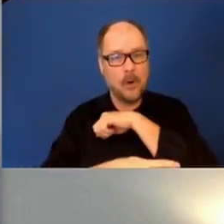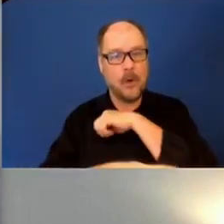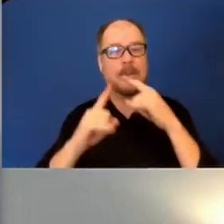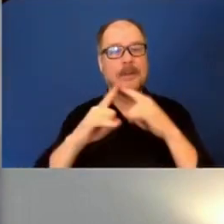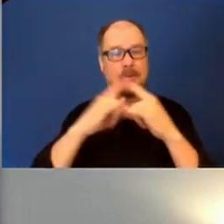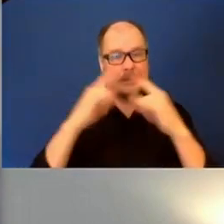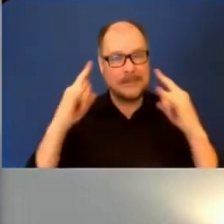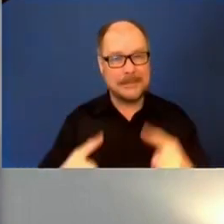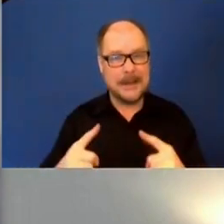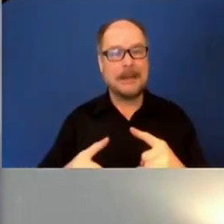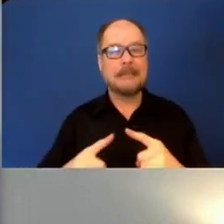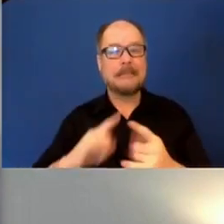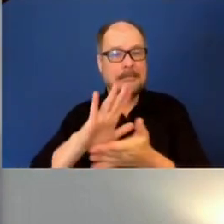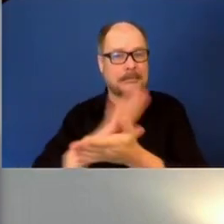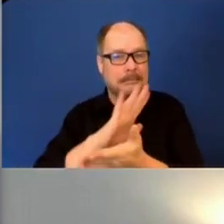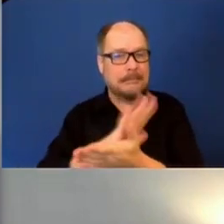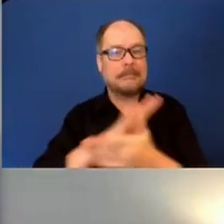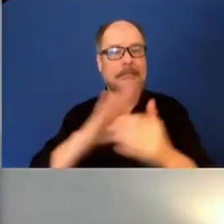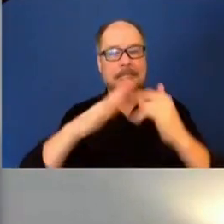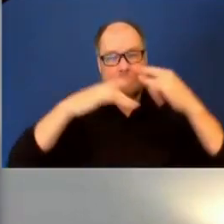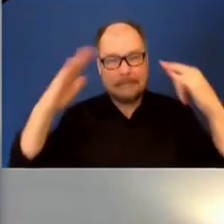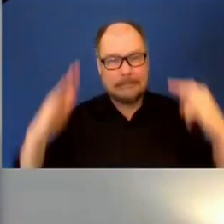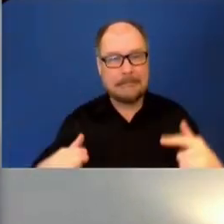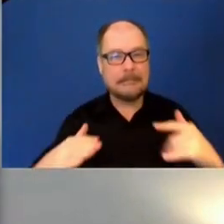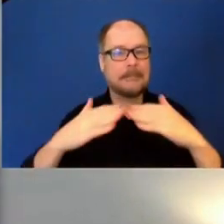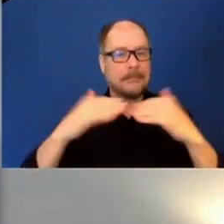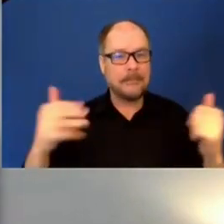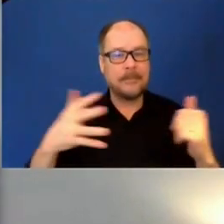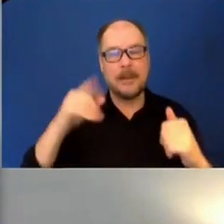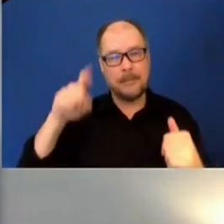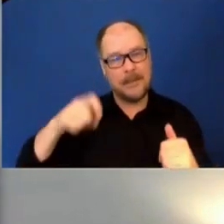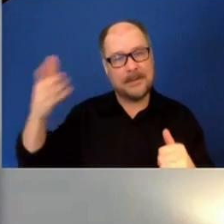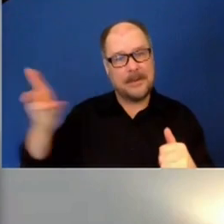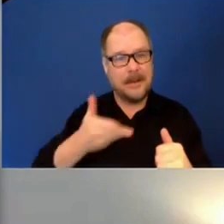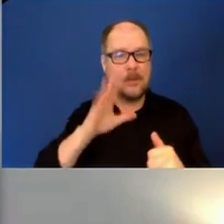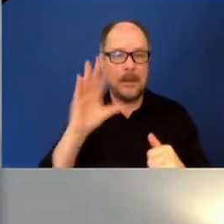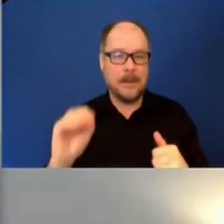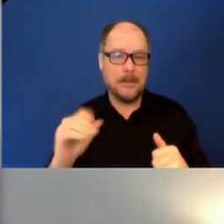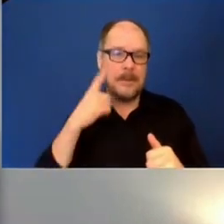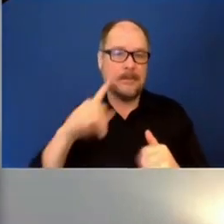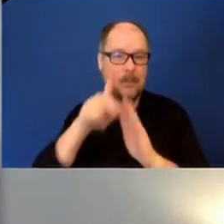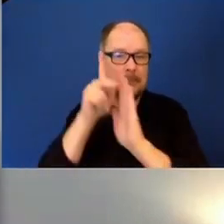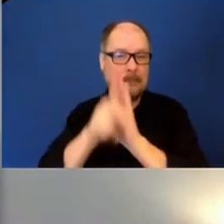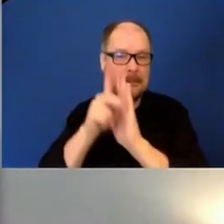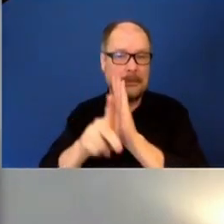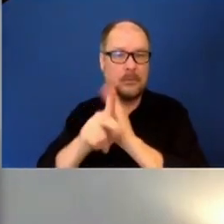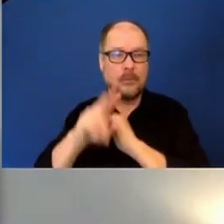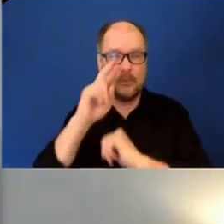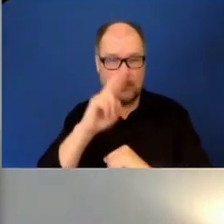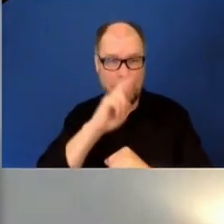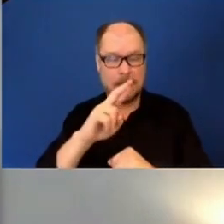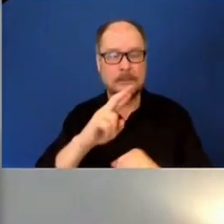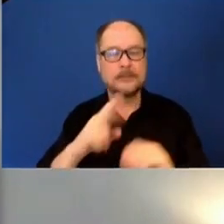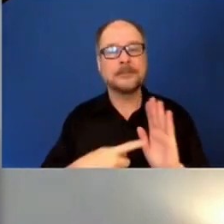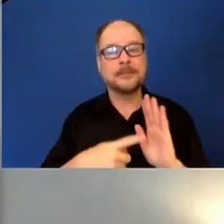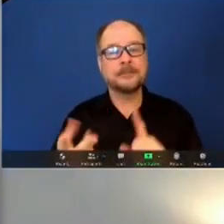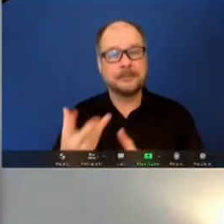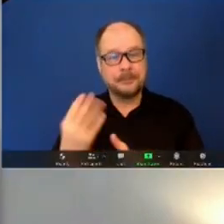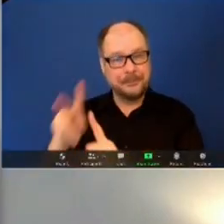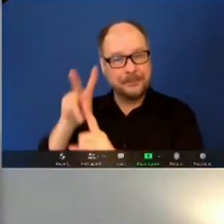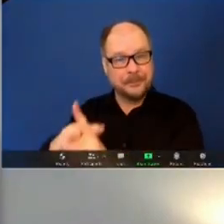tarps. They must engage a pest control company to eradicate the rodents and submit an eradication plan to public health.